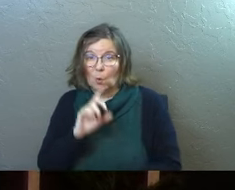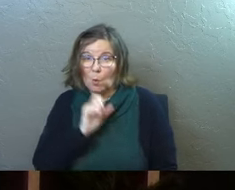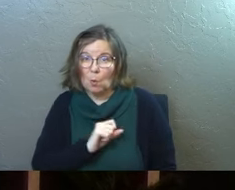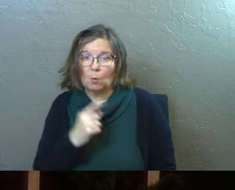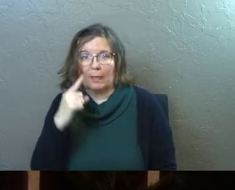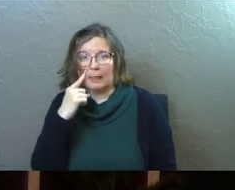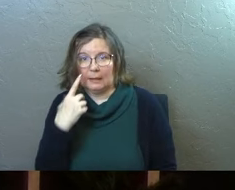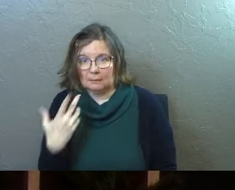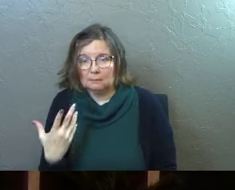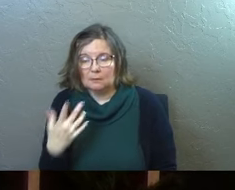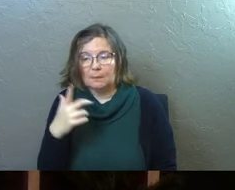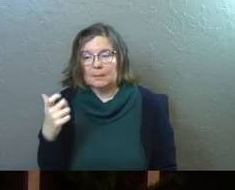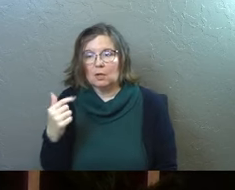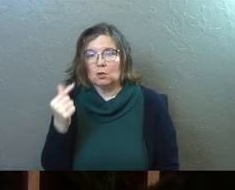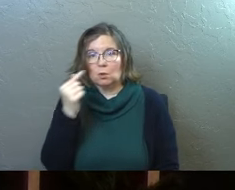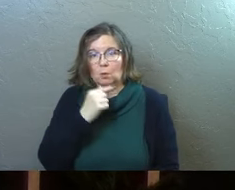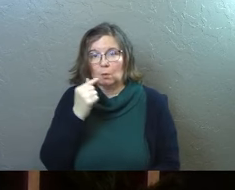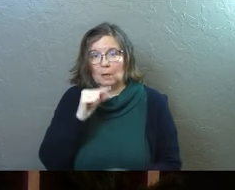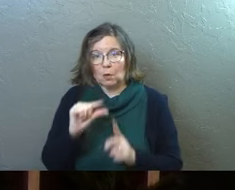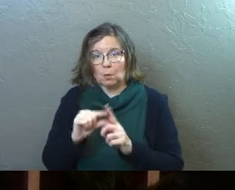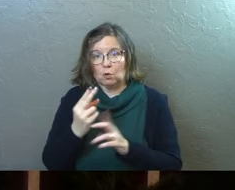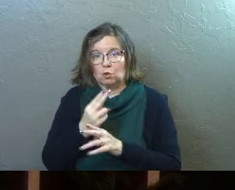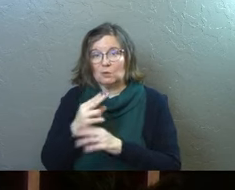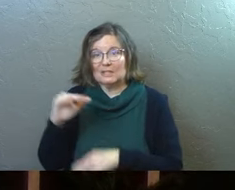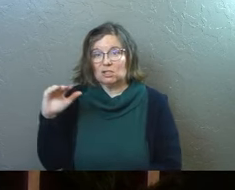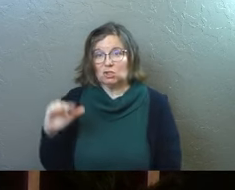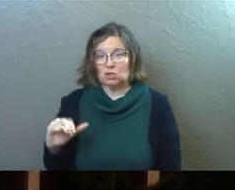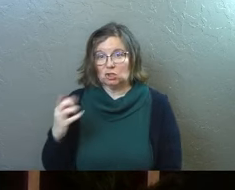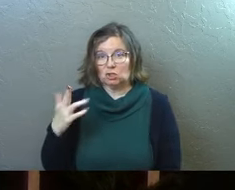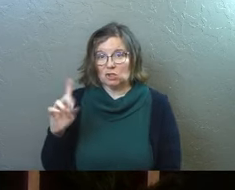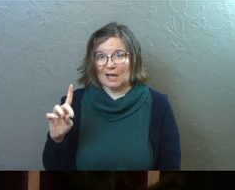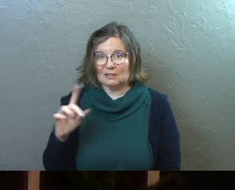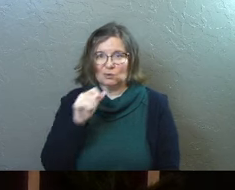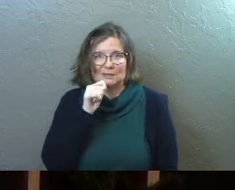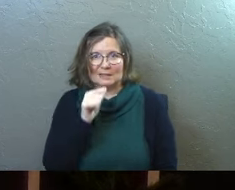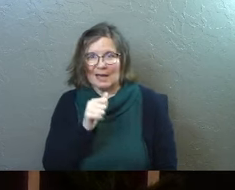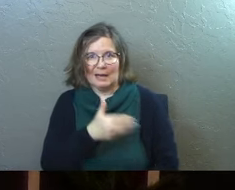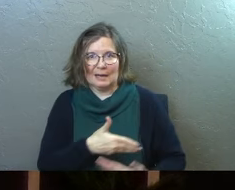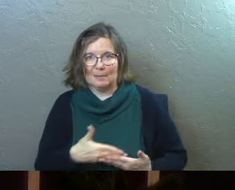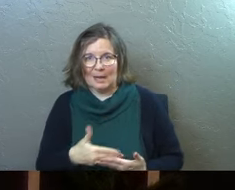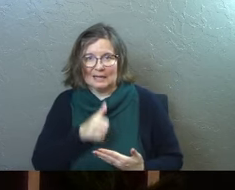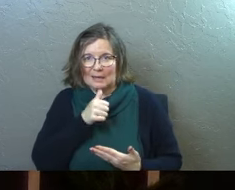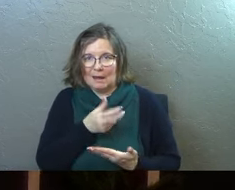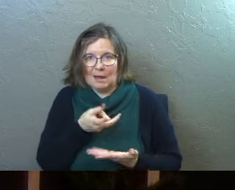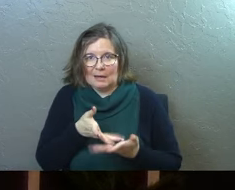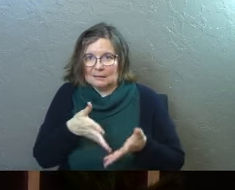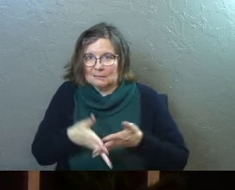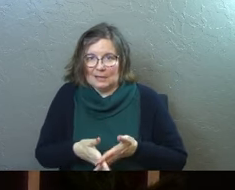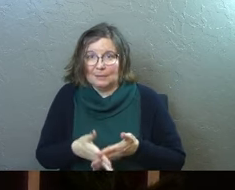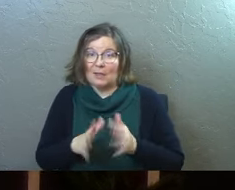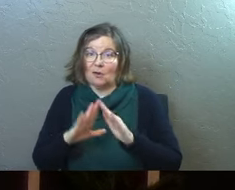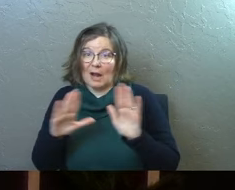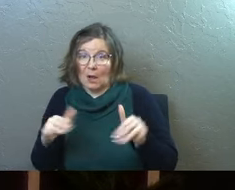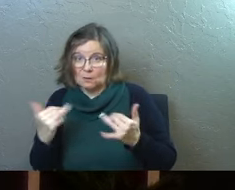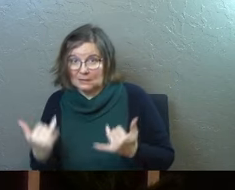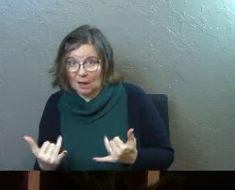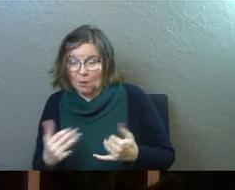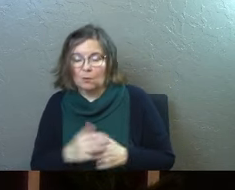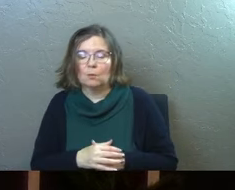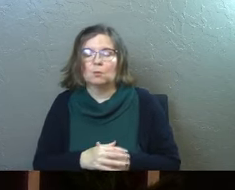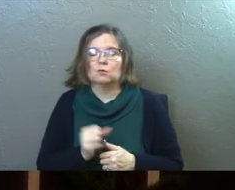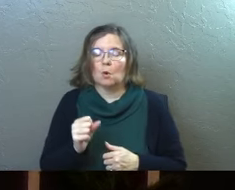old, we think, because the Greek word that's used there is child and they're no longer in a stable. They're at a house by that point.